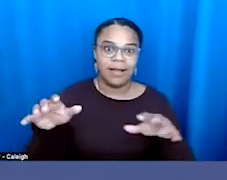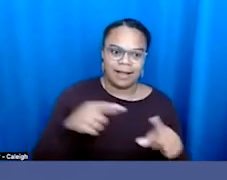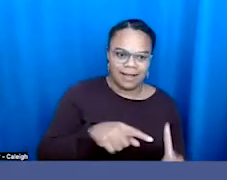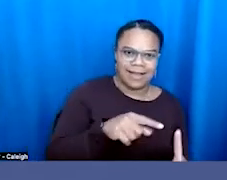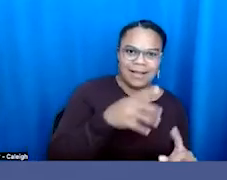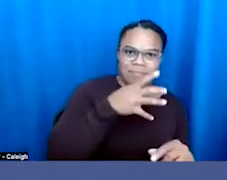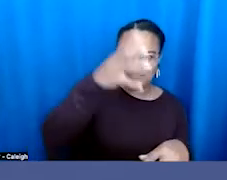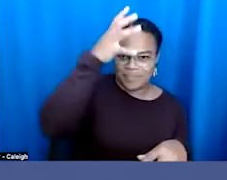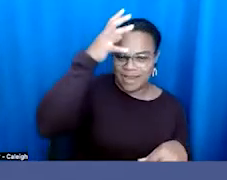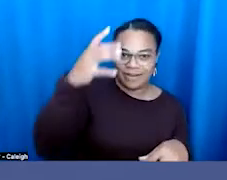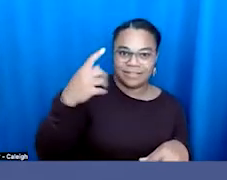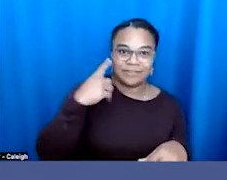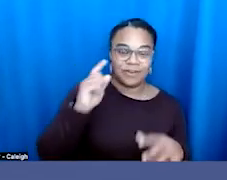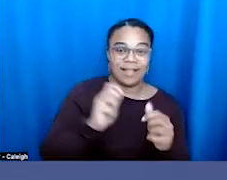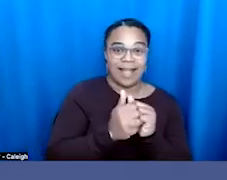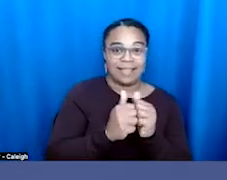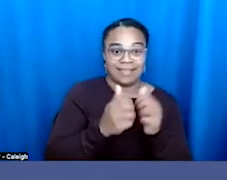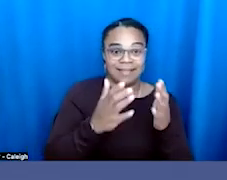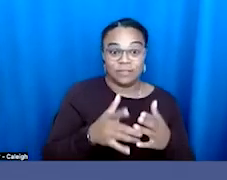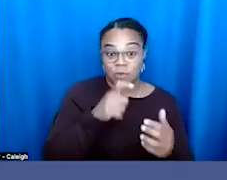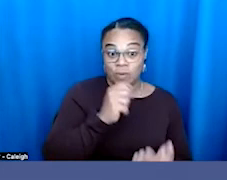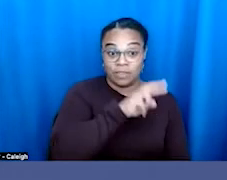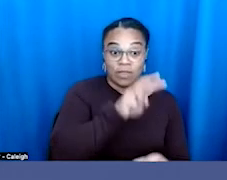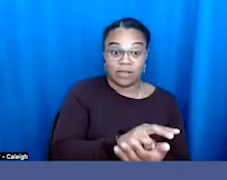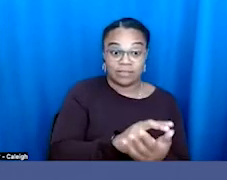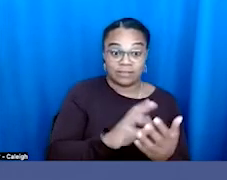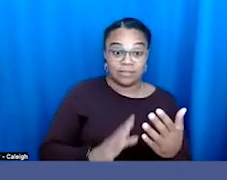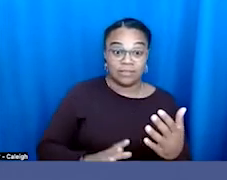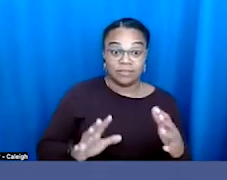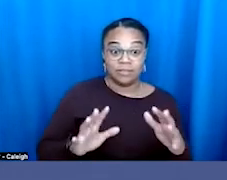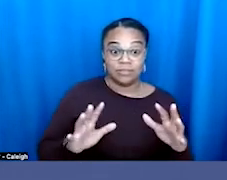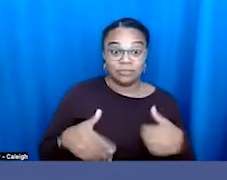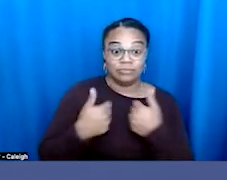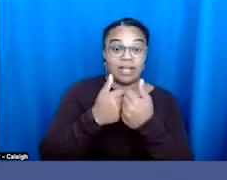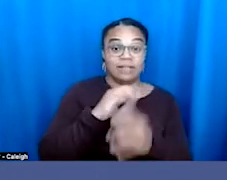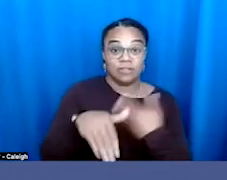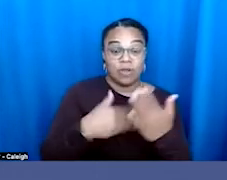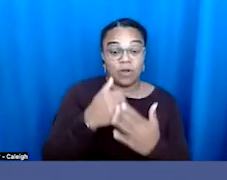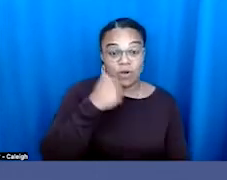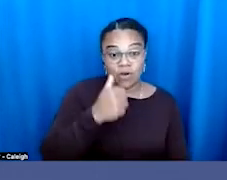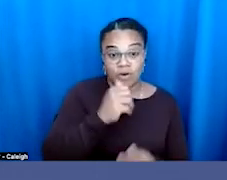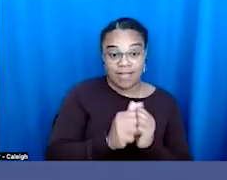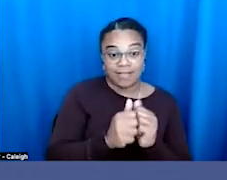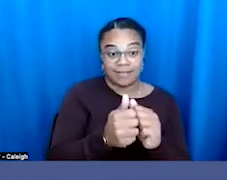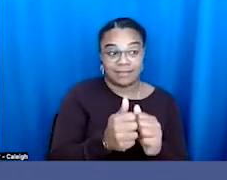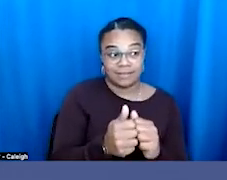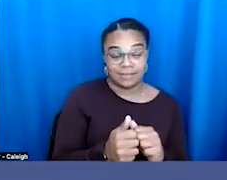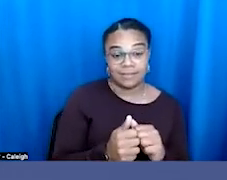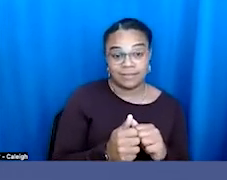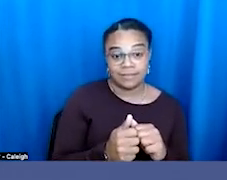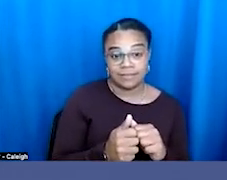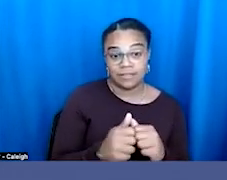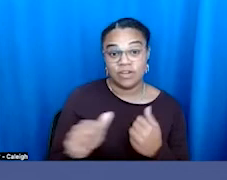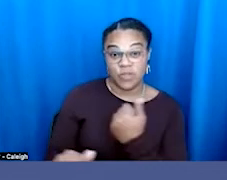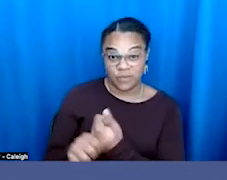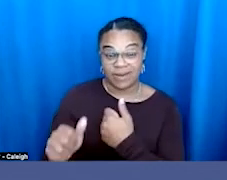of athletes who had lost to challenge all girl athletes around threatening